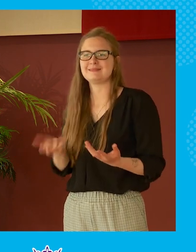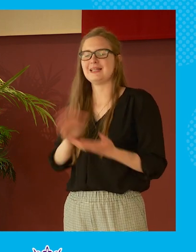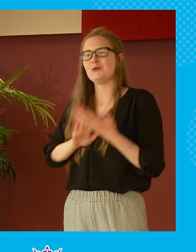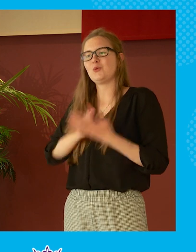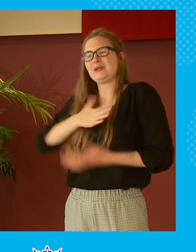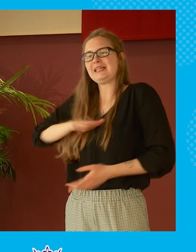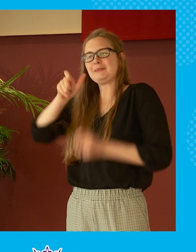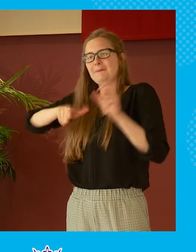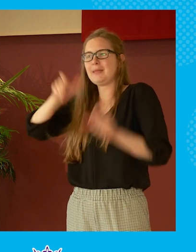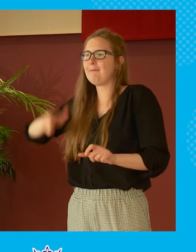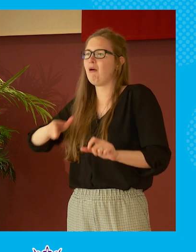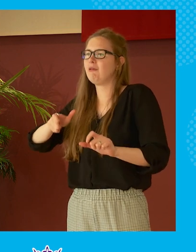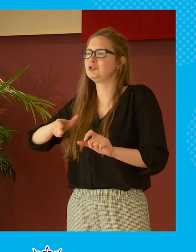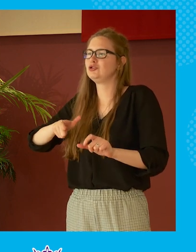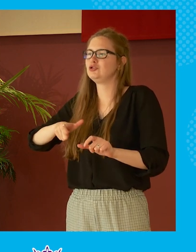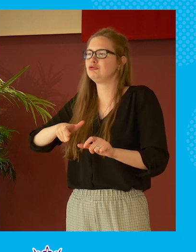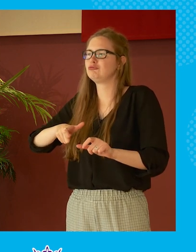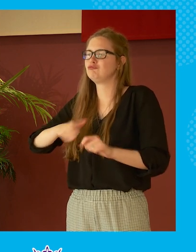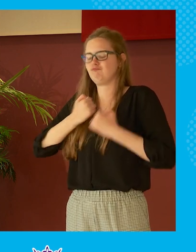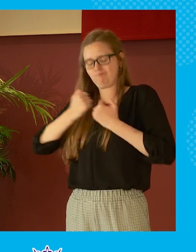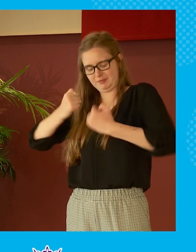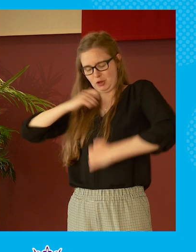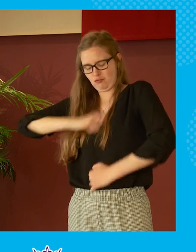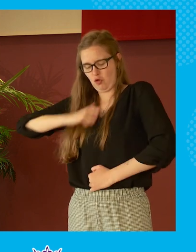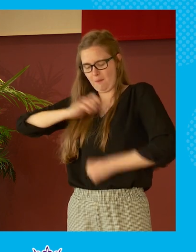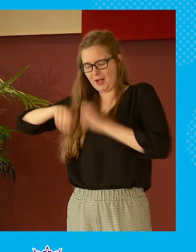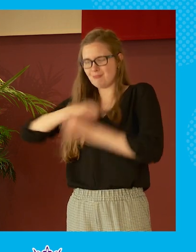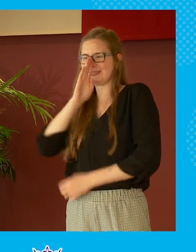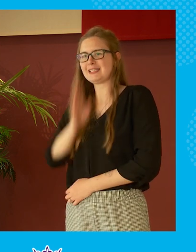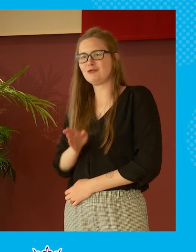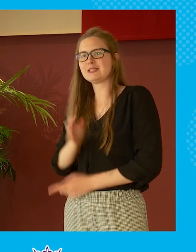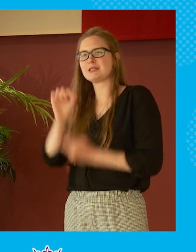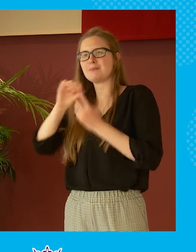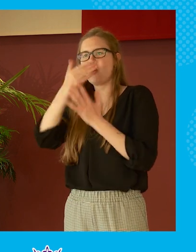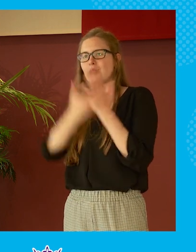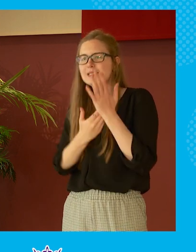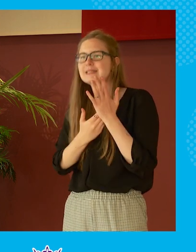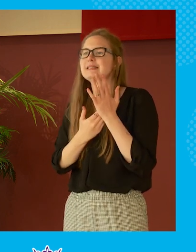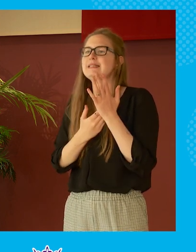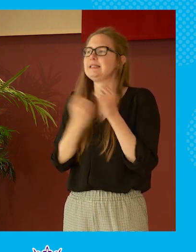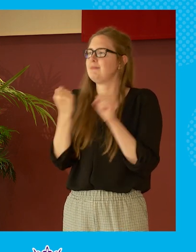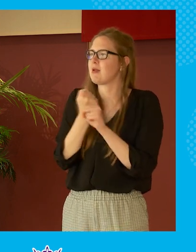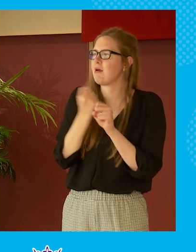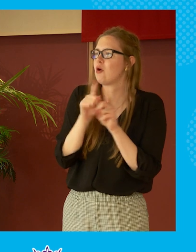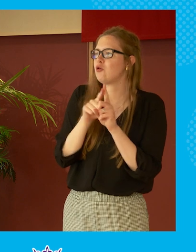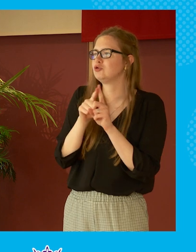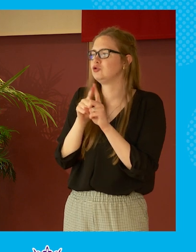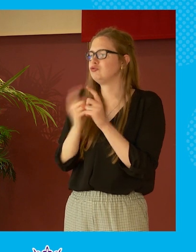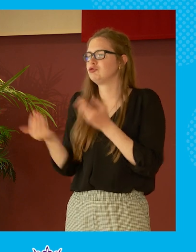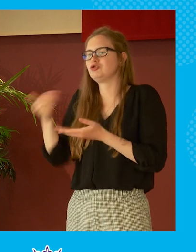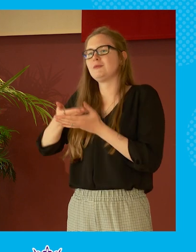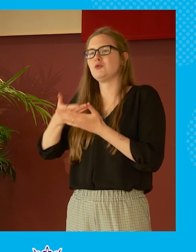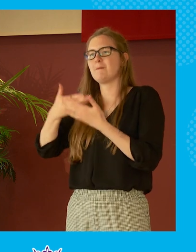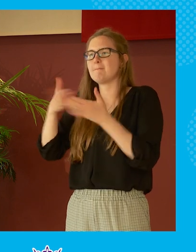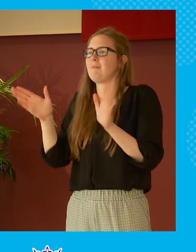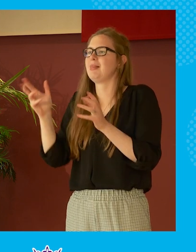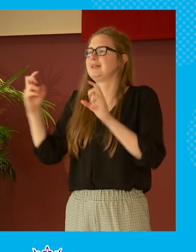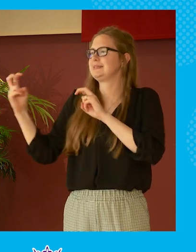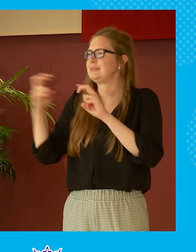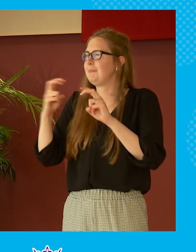people to to take their role seriously as as as kind of policy makers and and contributing to the public debate and not